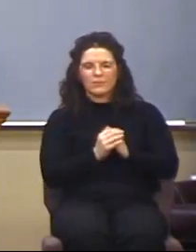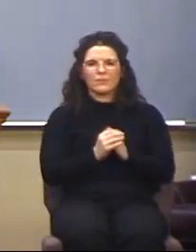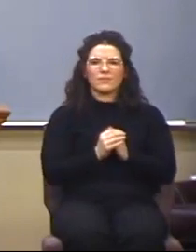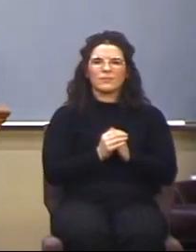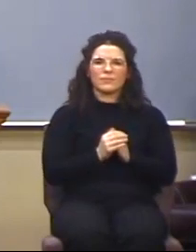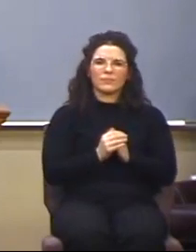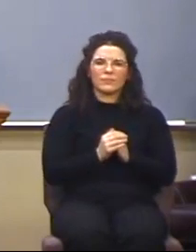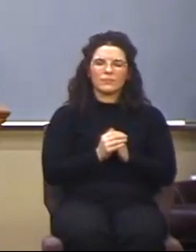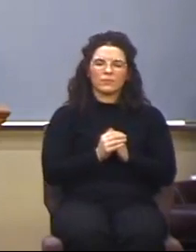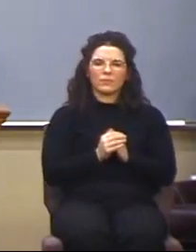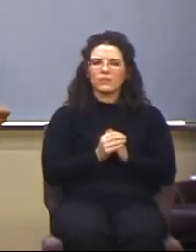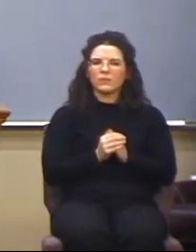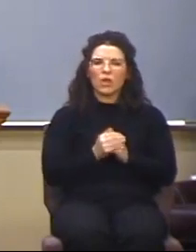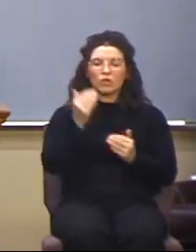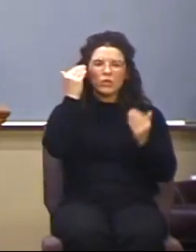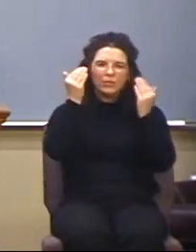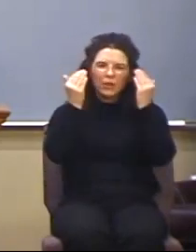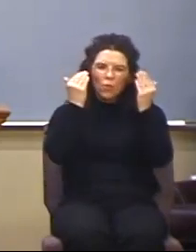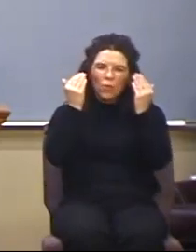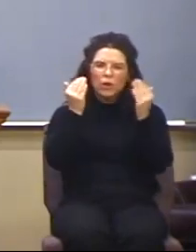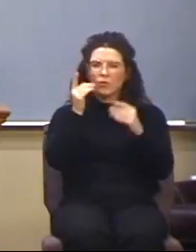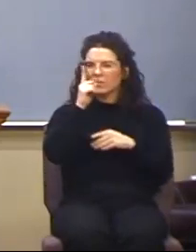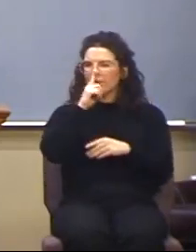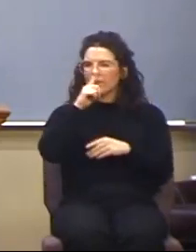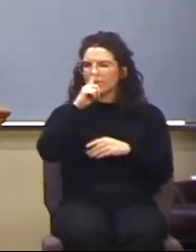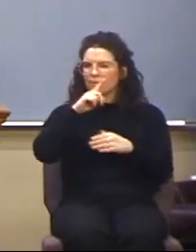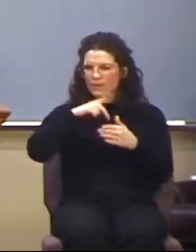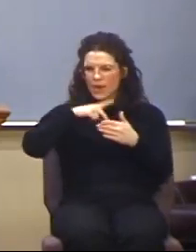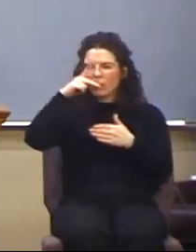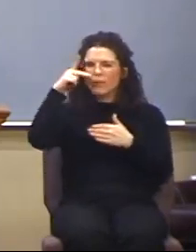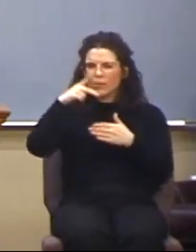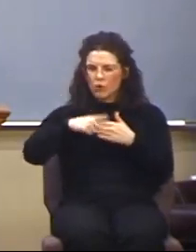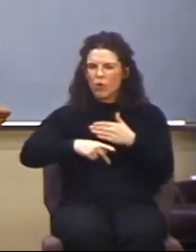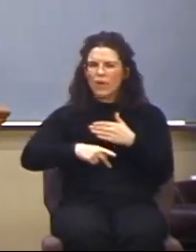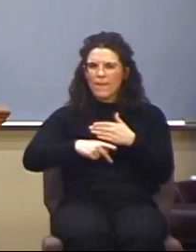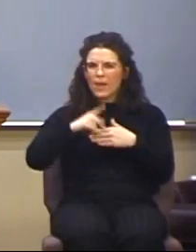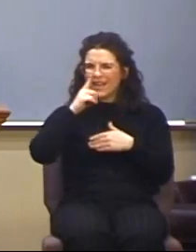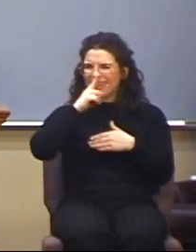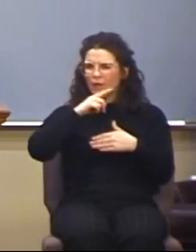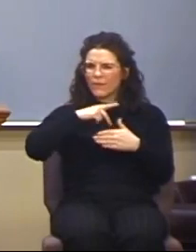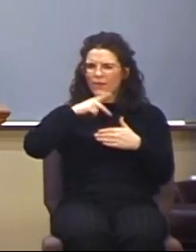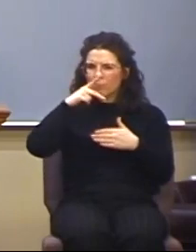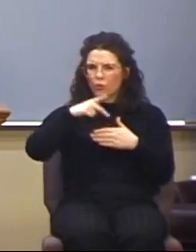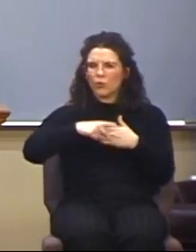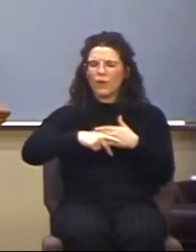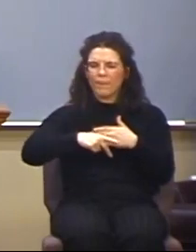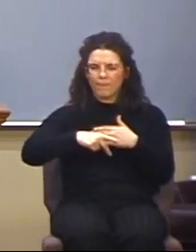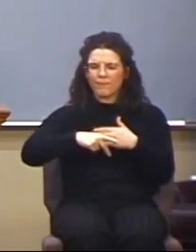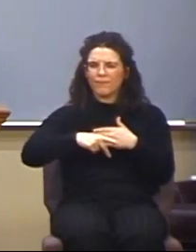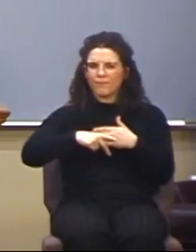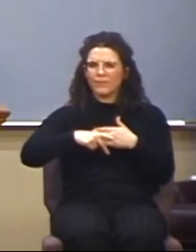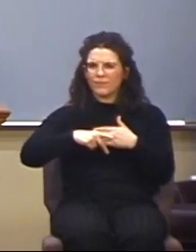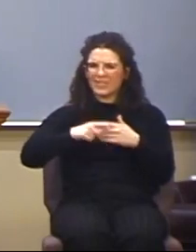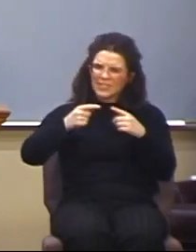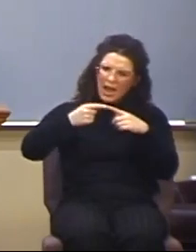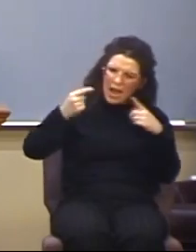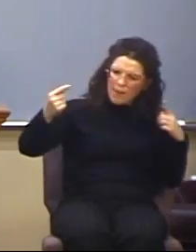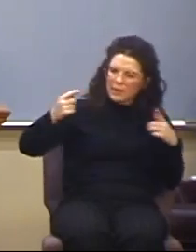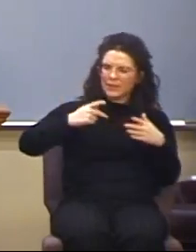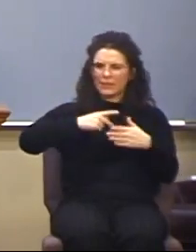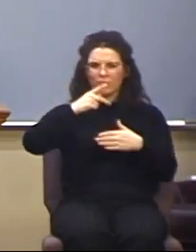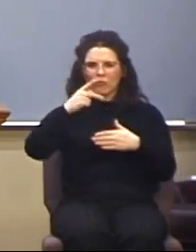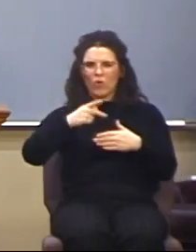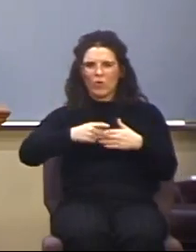is a counterfeit program out there that are demonstrating some supernatural